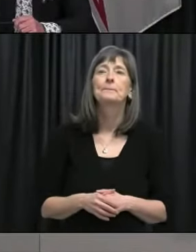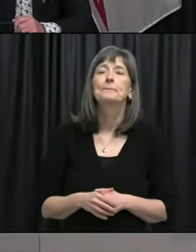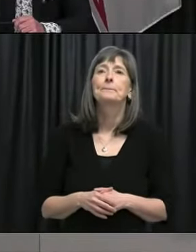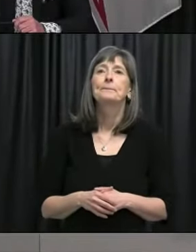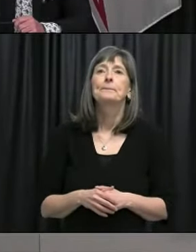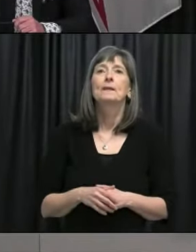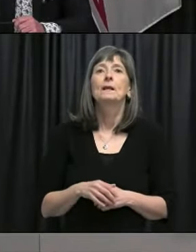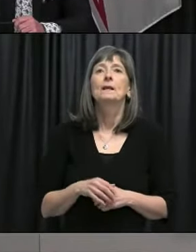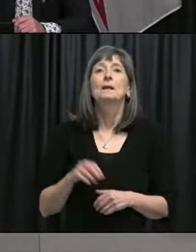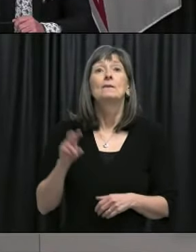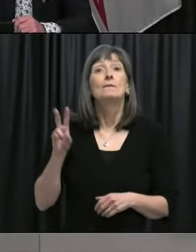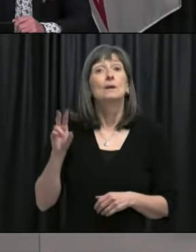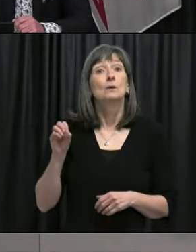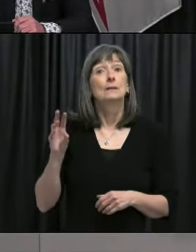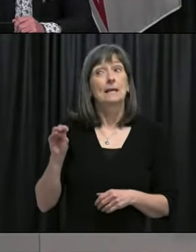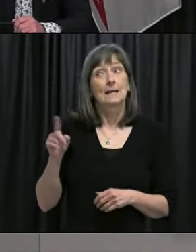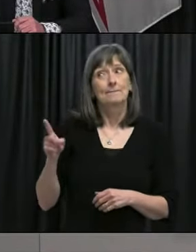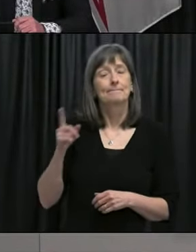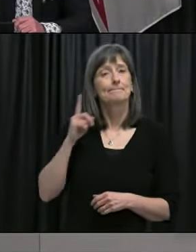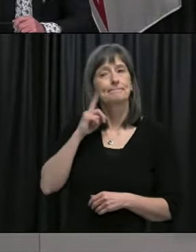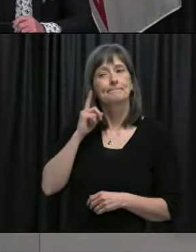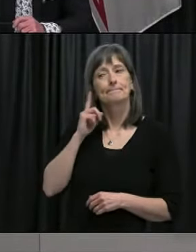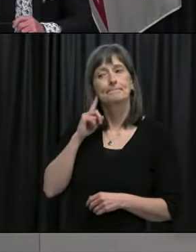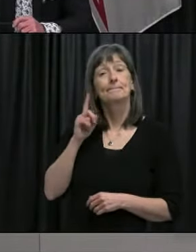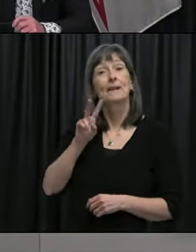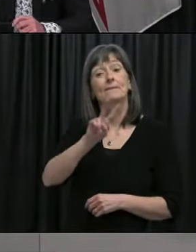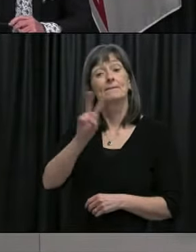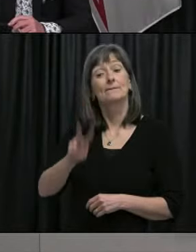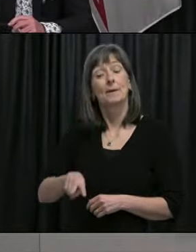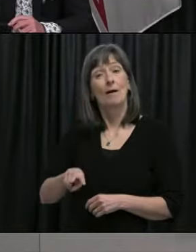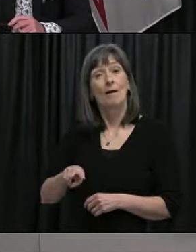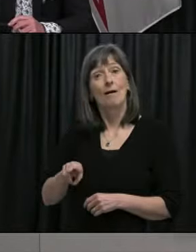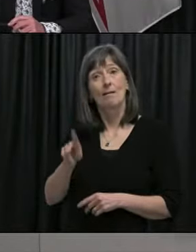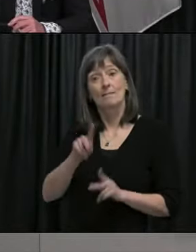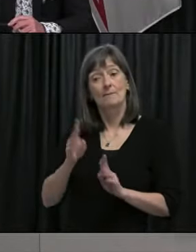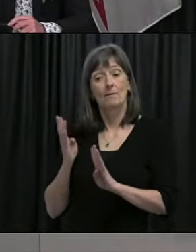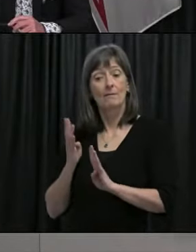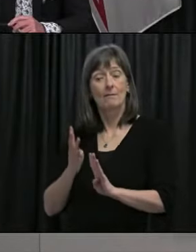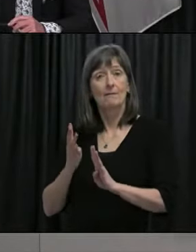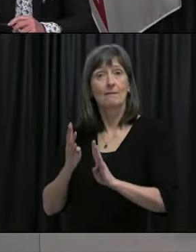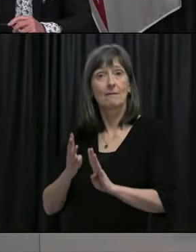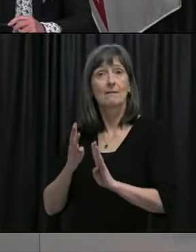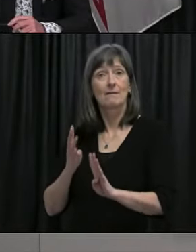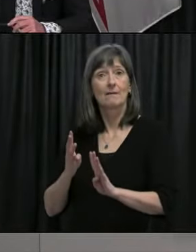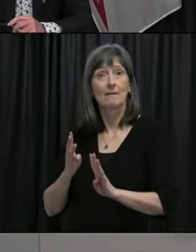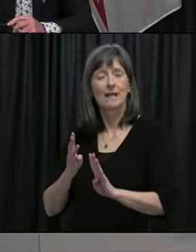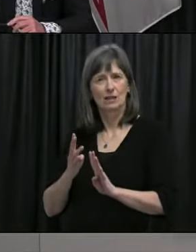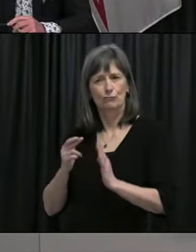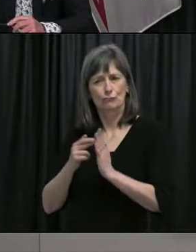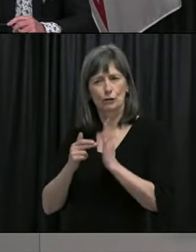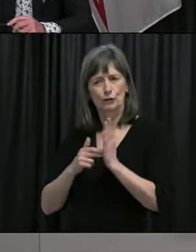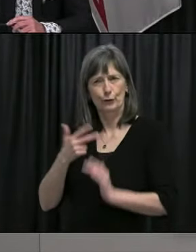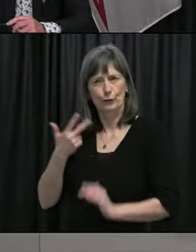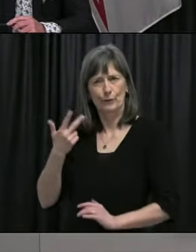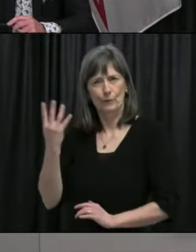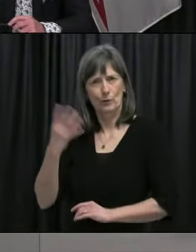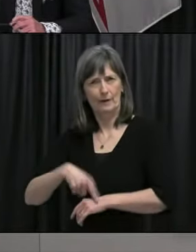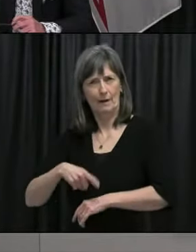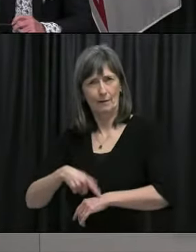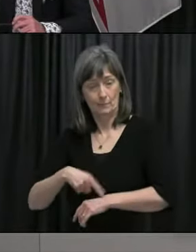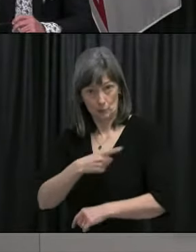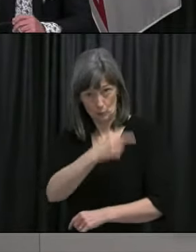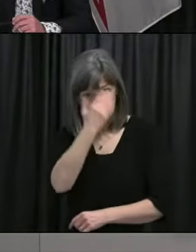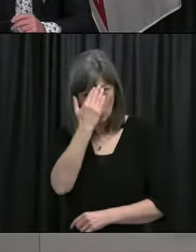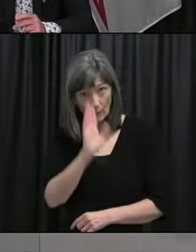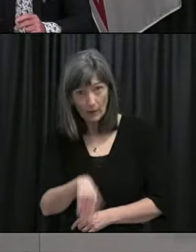And VOCM is hearing that people at the Village Mall Clinic are being registered in the system three or four times. Is this something that you're aware